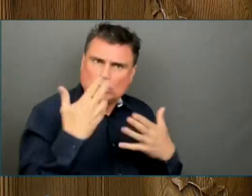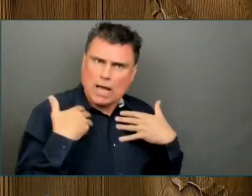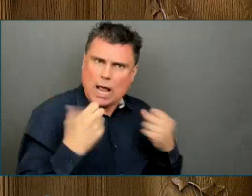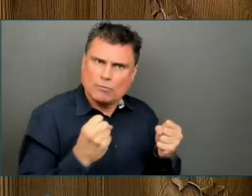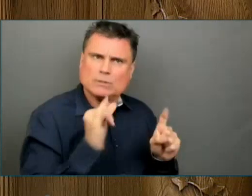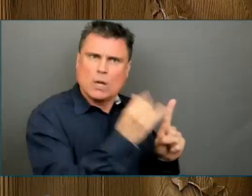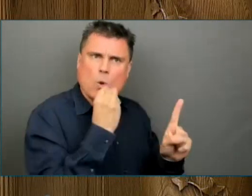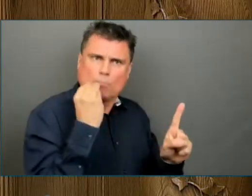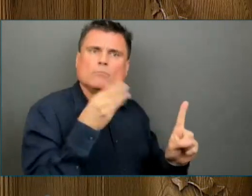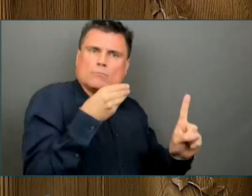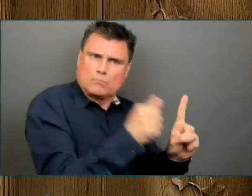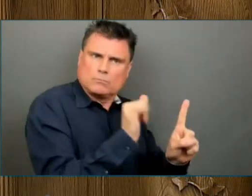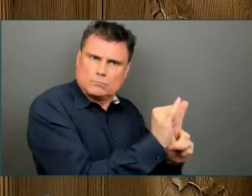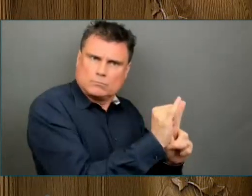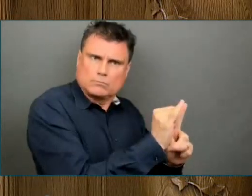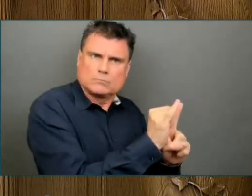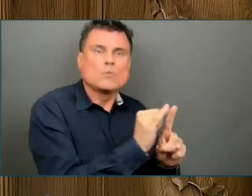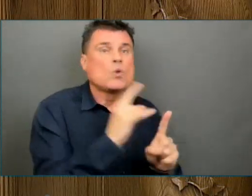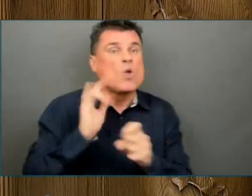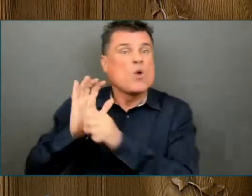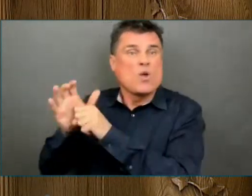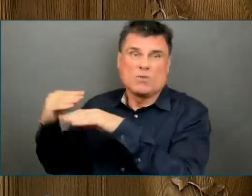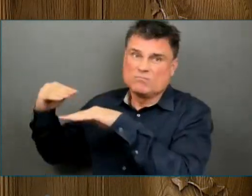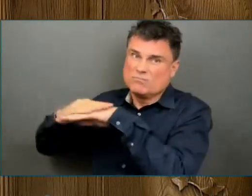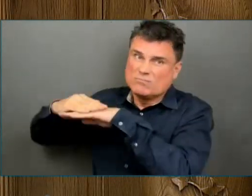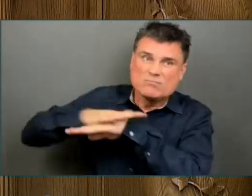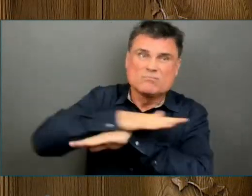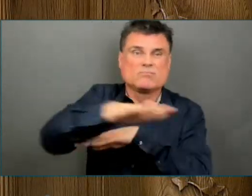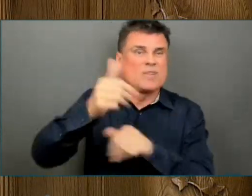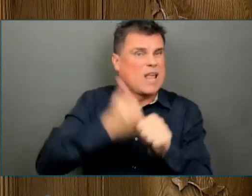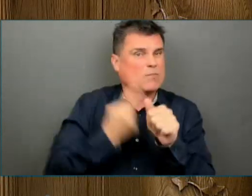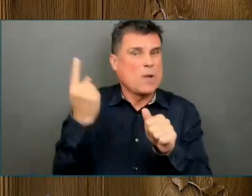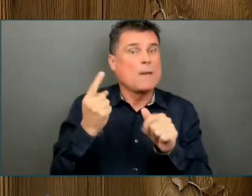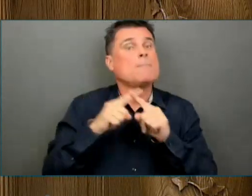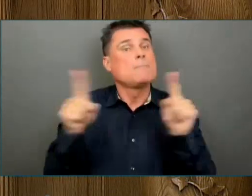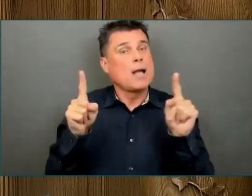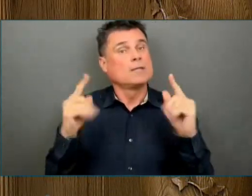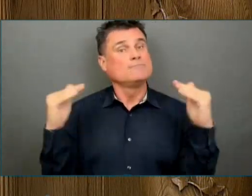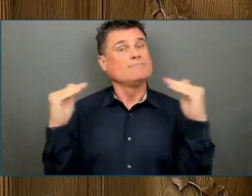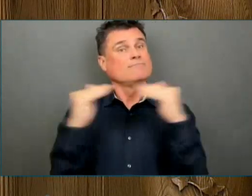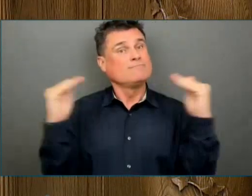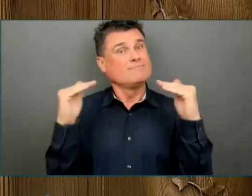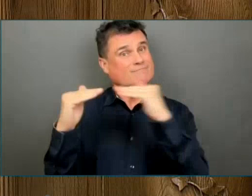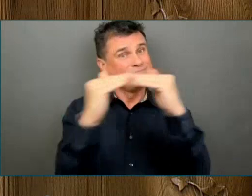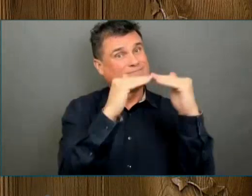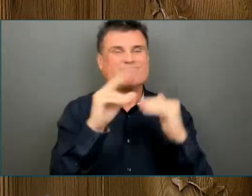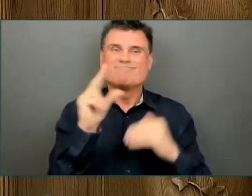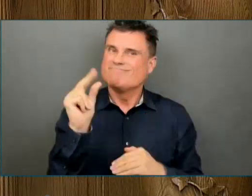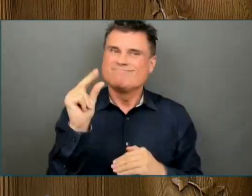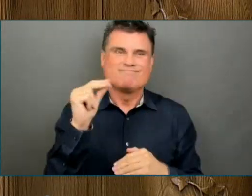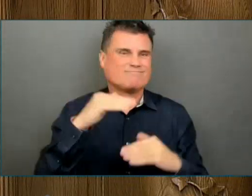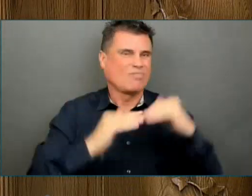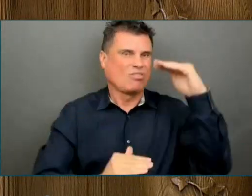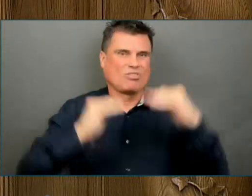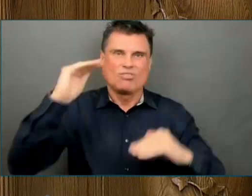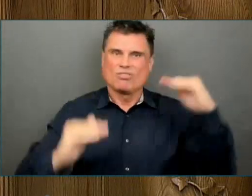evenly. Put another way, we are all in the same storm, but we are not in the same boat.